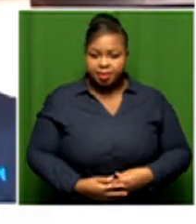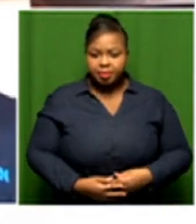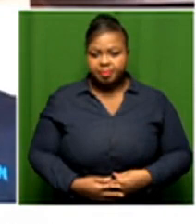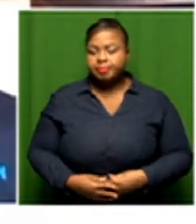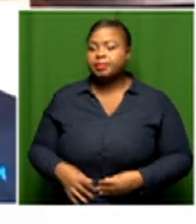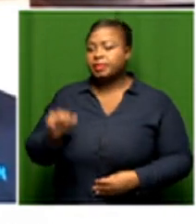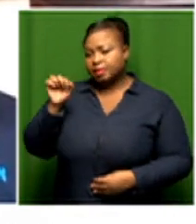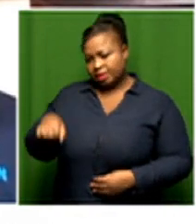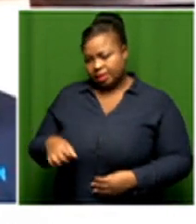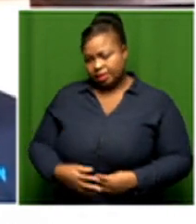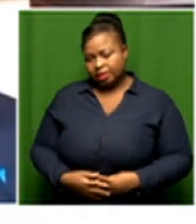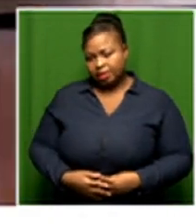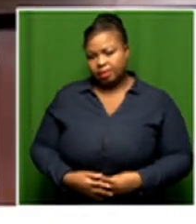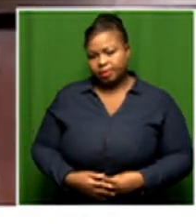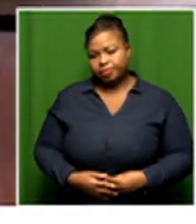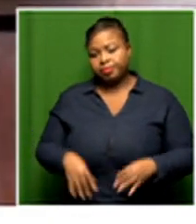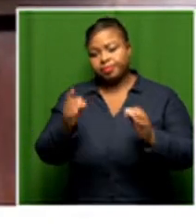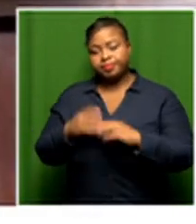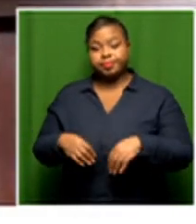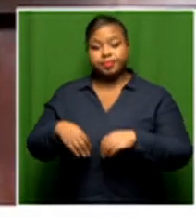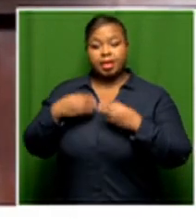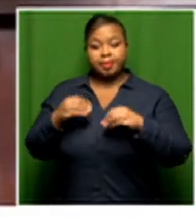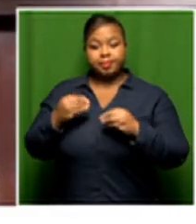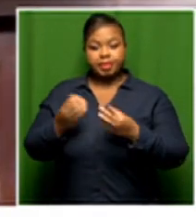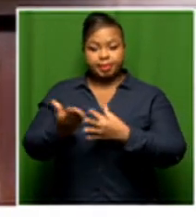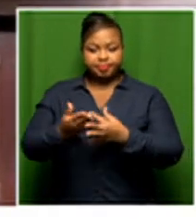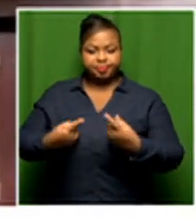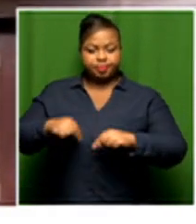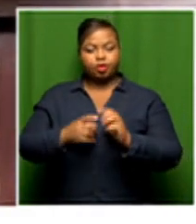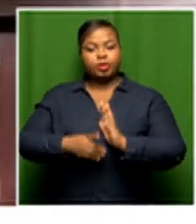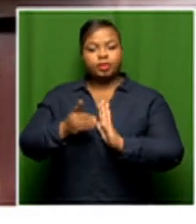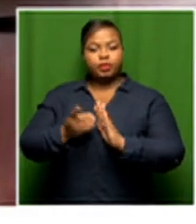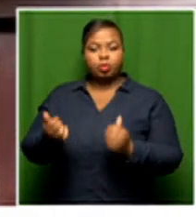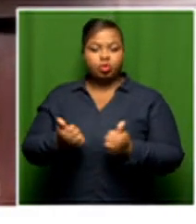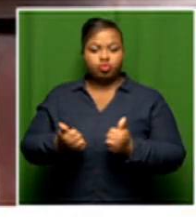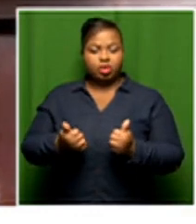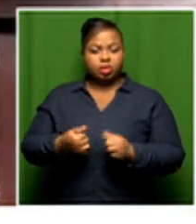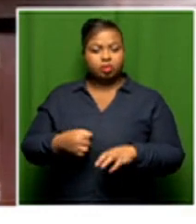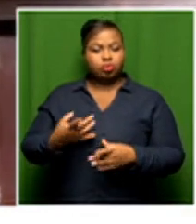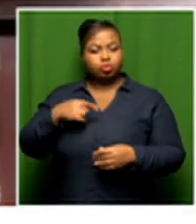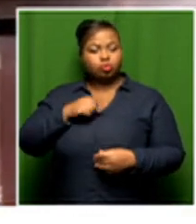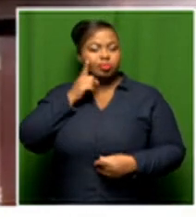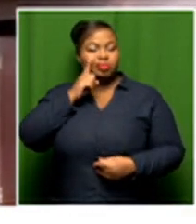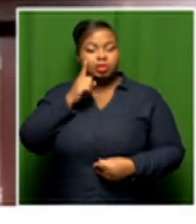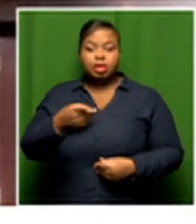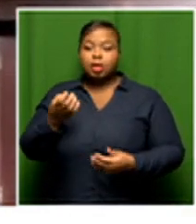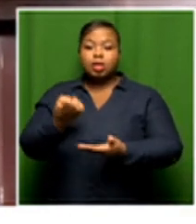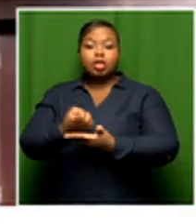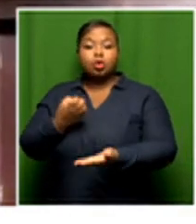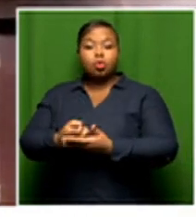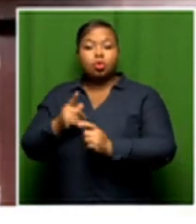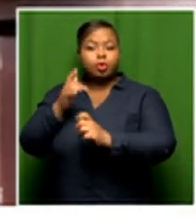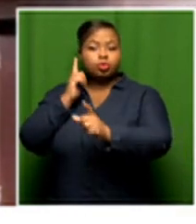are we have already developed our business cases which indicates that how do we then advance the economy of